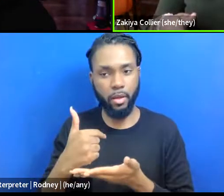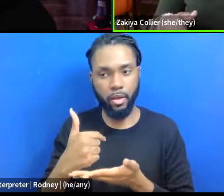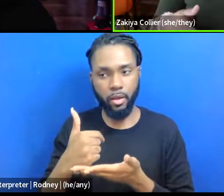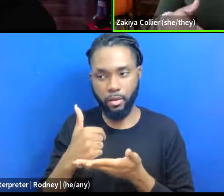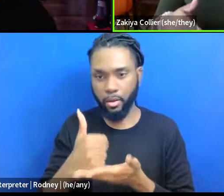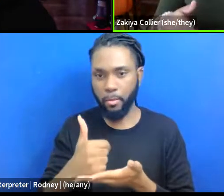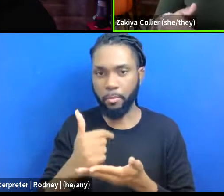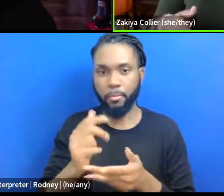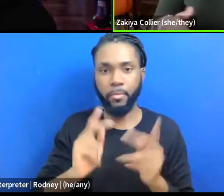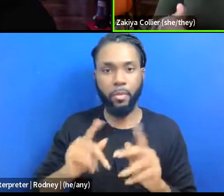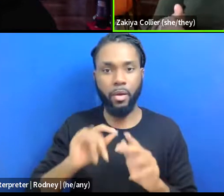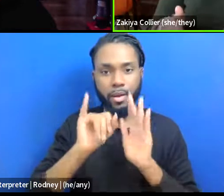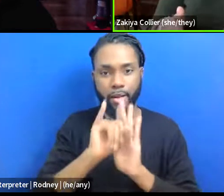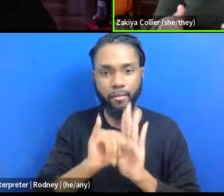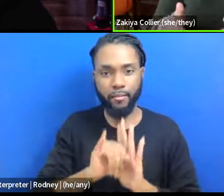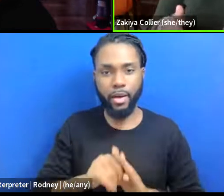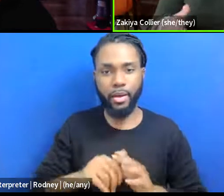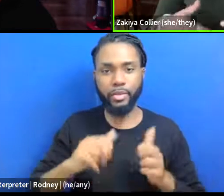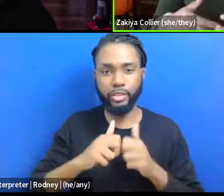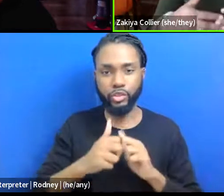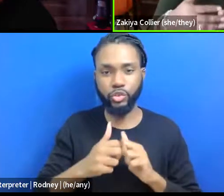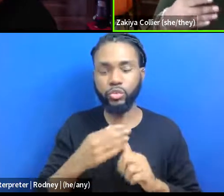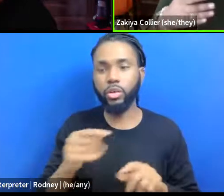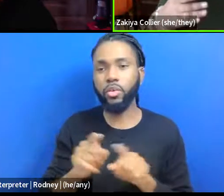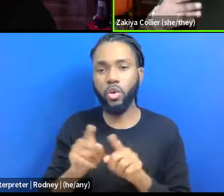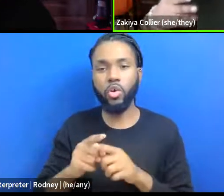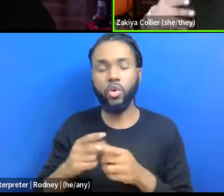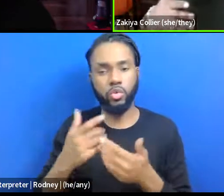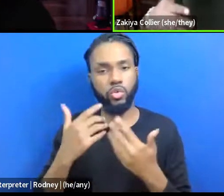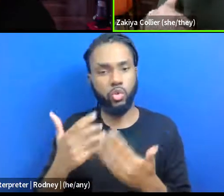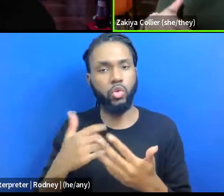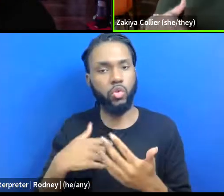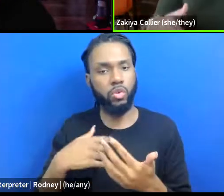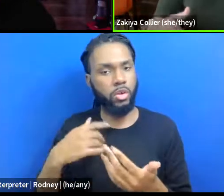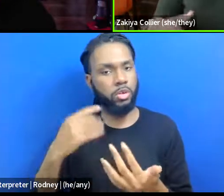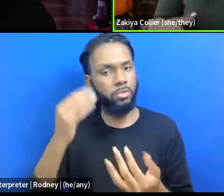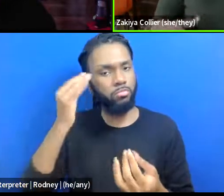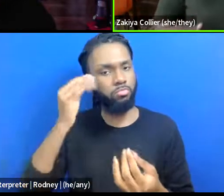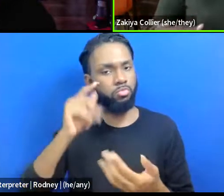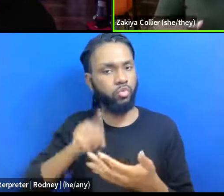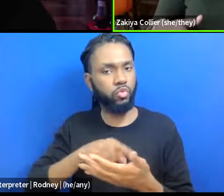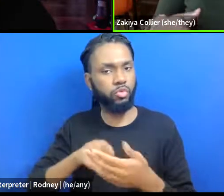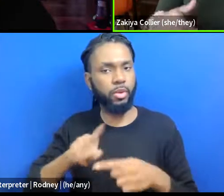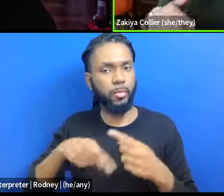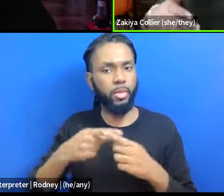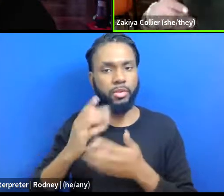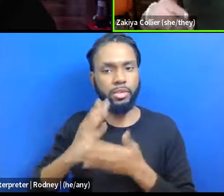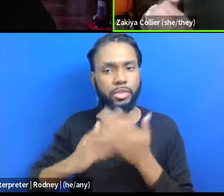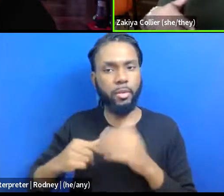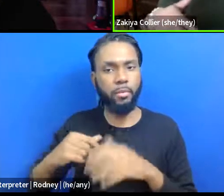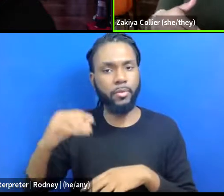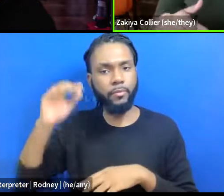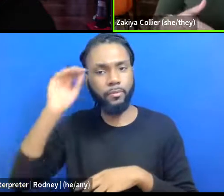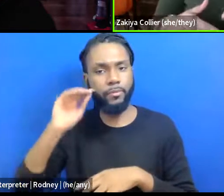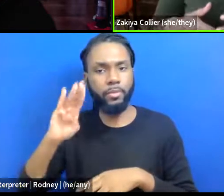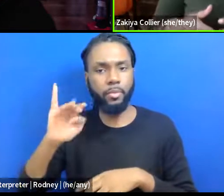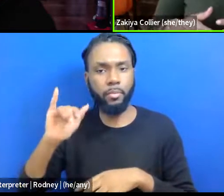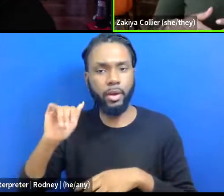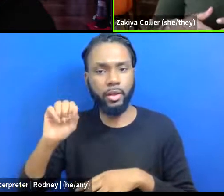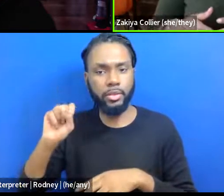and like being critical of what you see or critical of the, the biases or the racism,